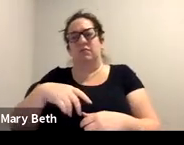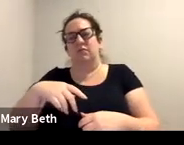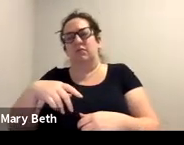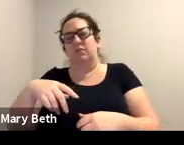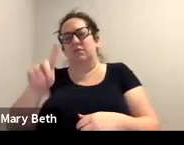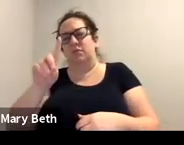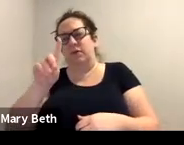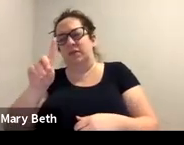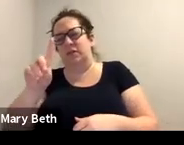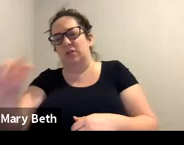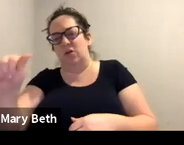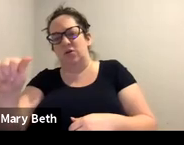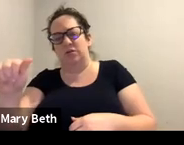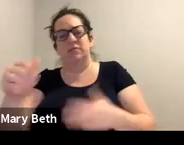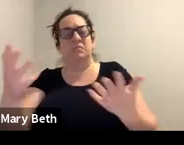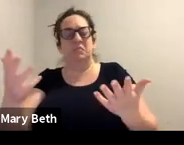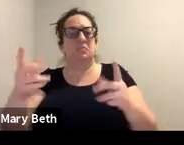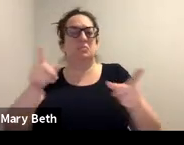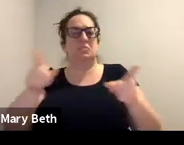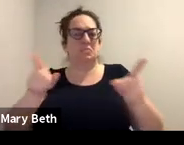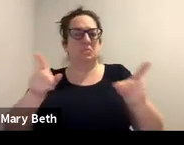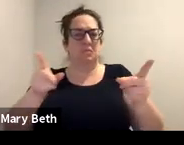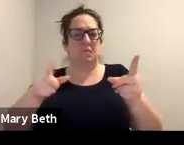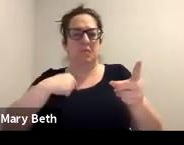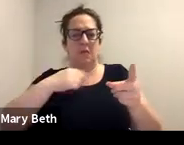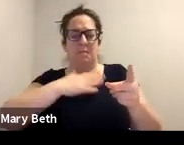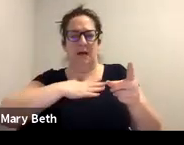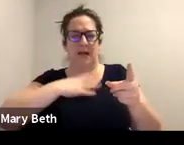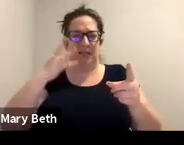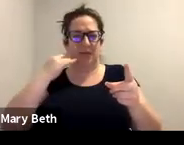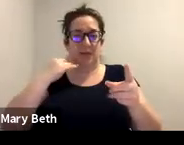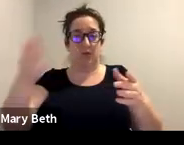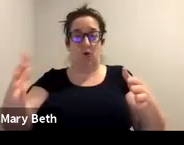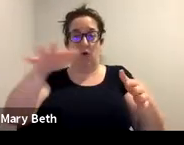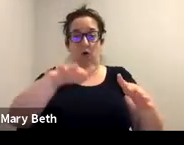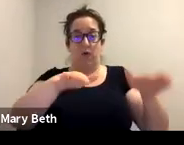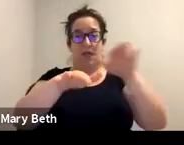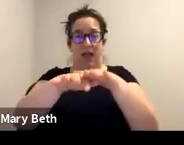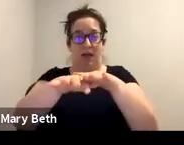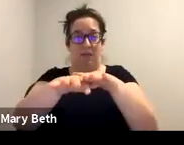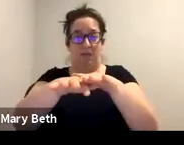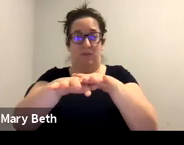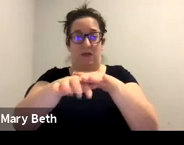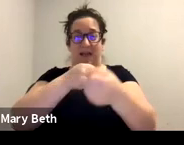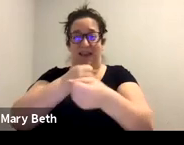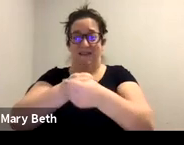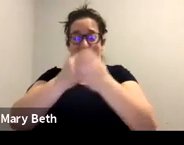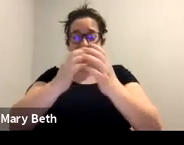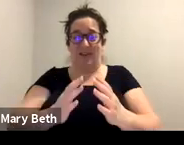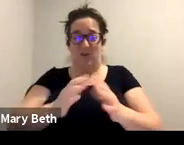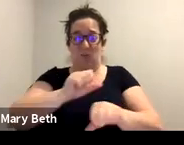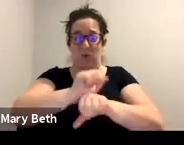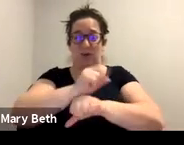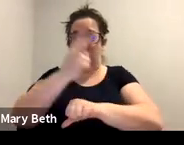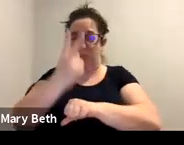I actually, uh, in my experience, haven't seen a lot of overlap where an advocate works on both sexual assault and domestic